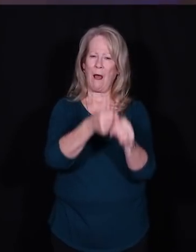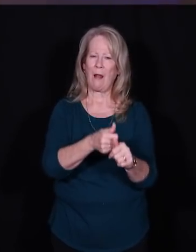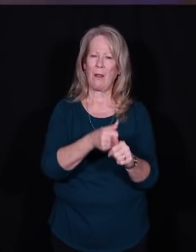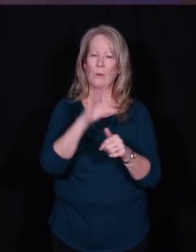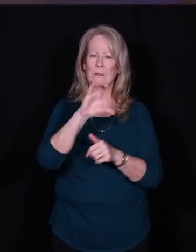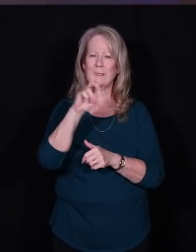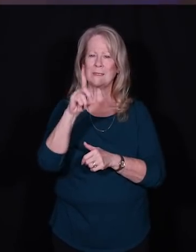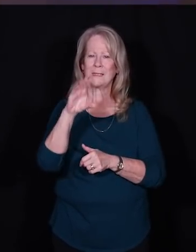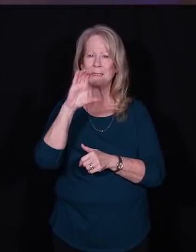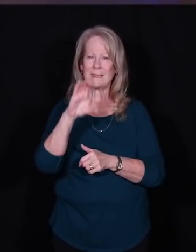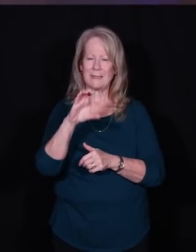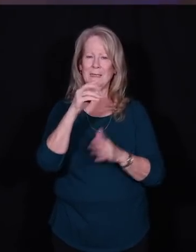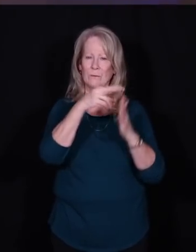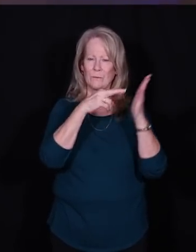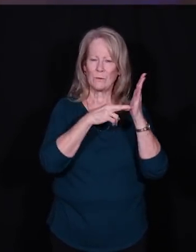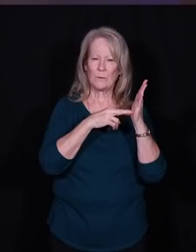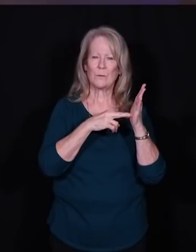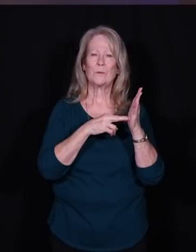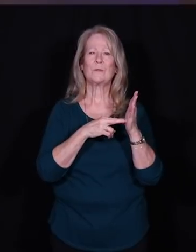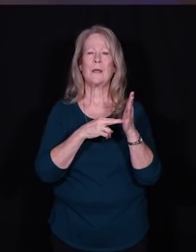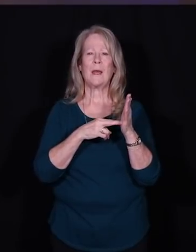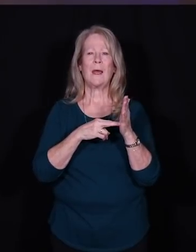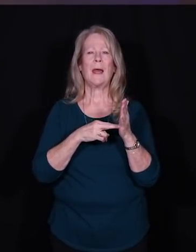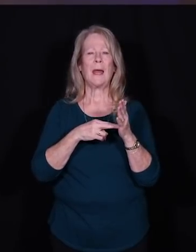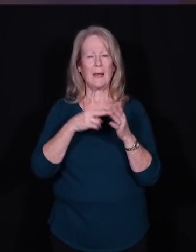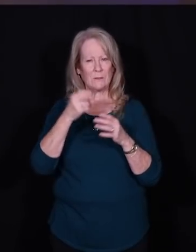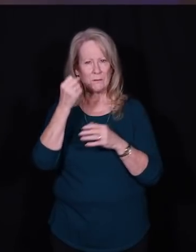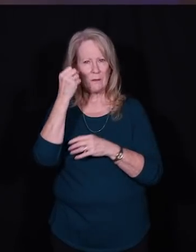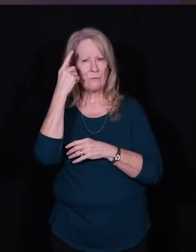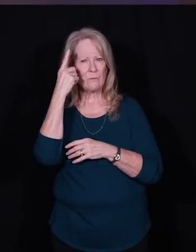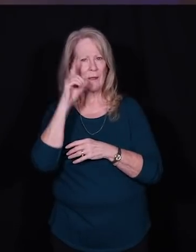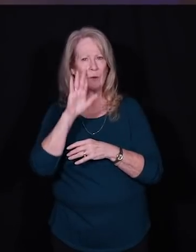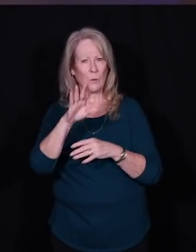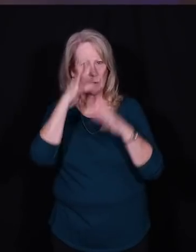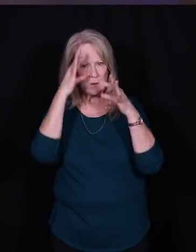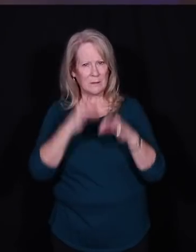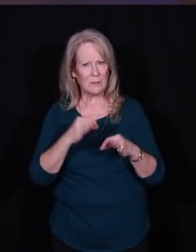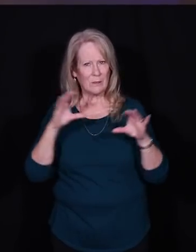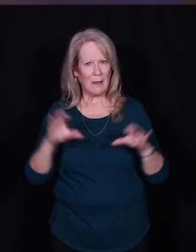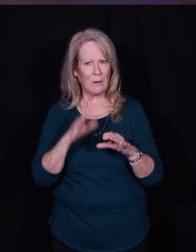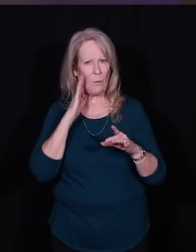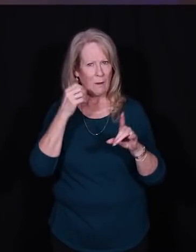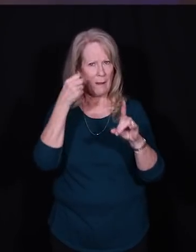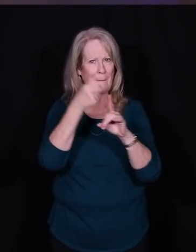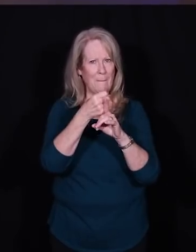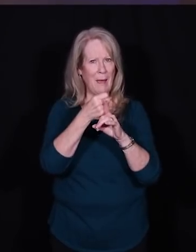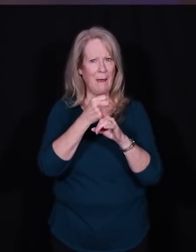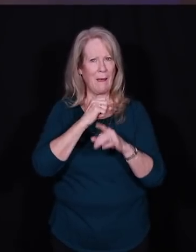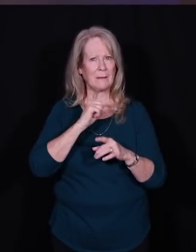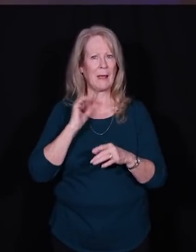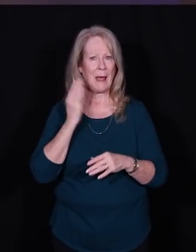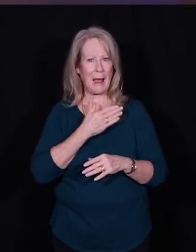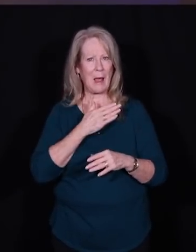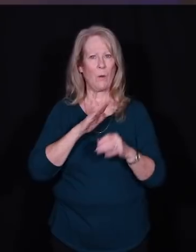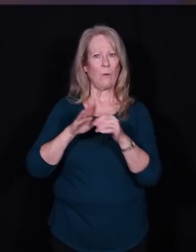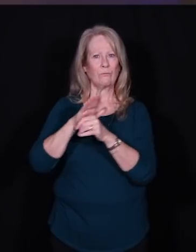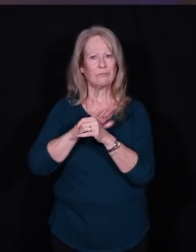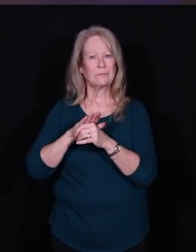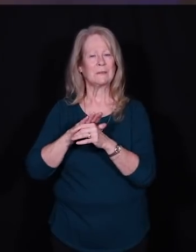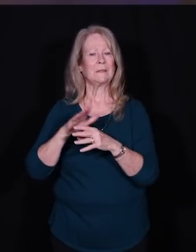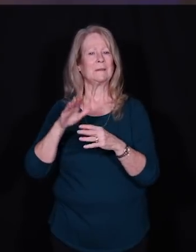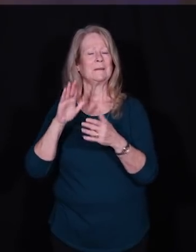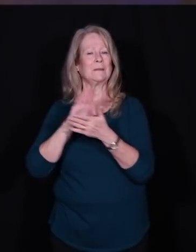guidelines, and be mindful that your decisions and actions will impact our entire school community.